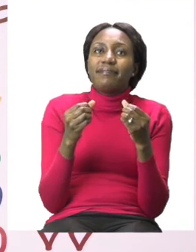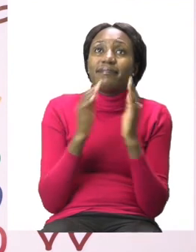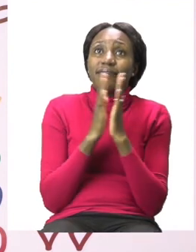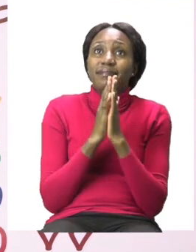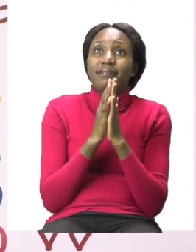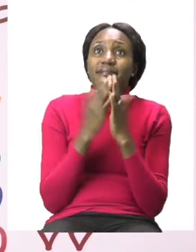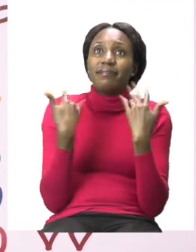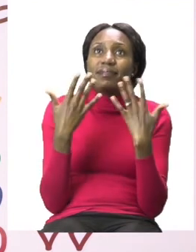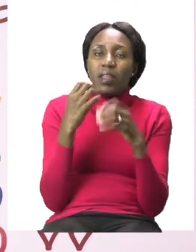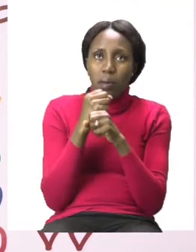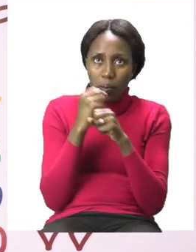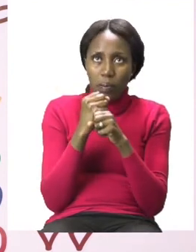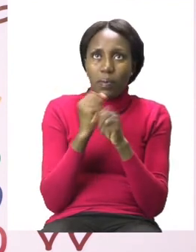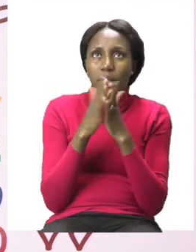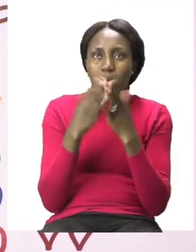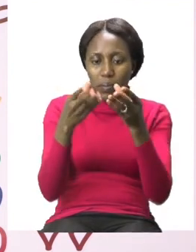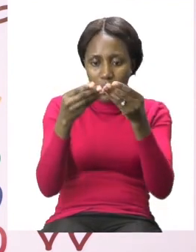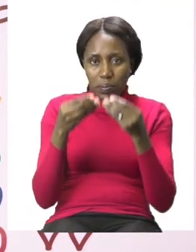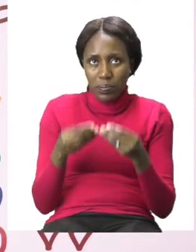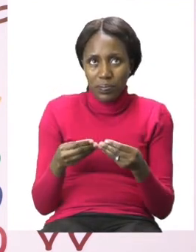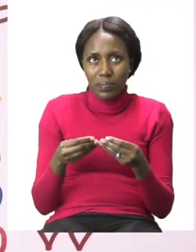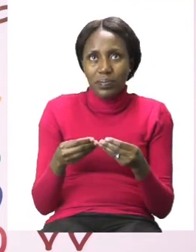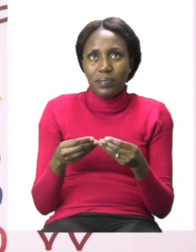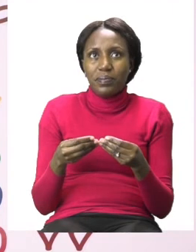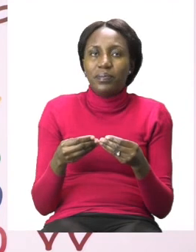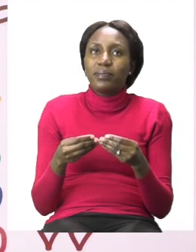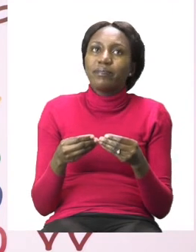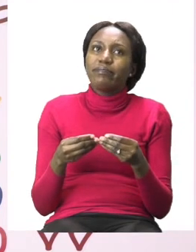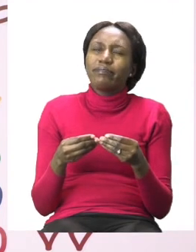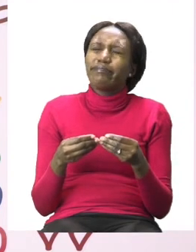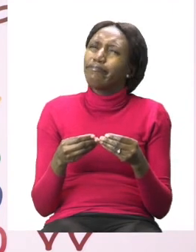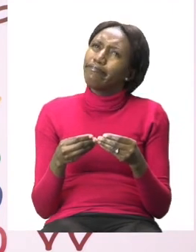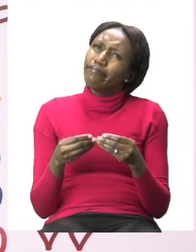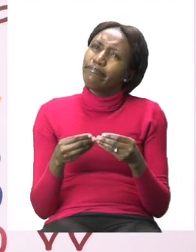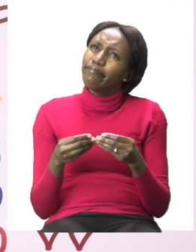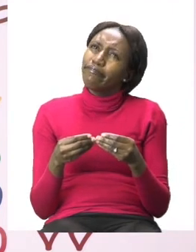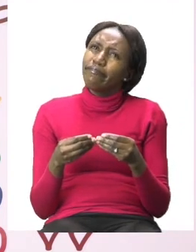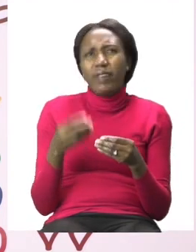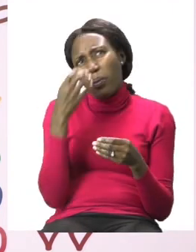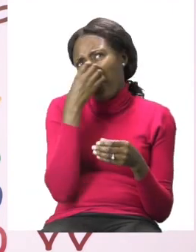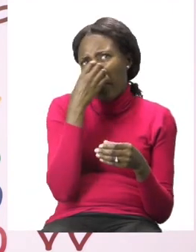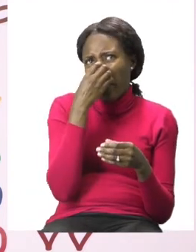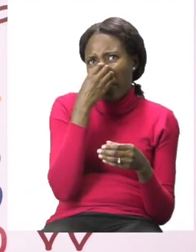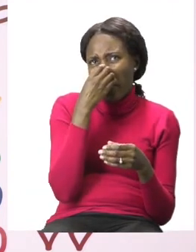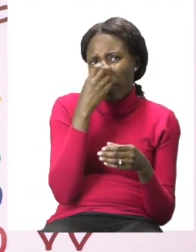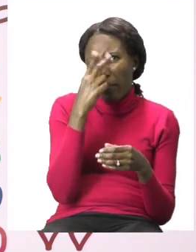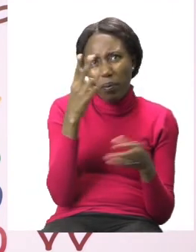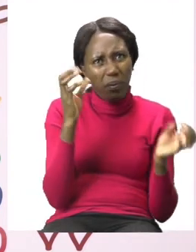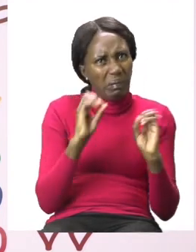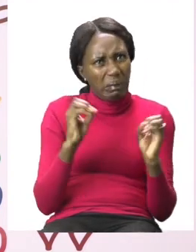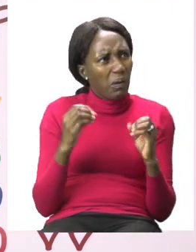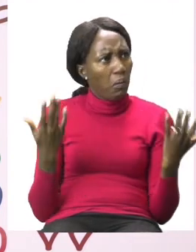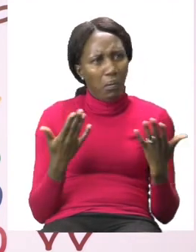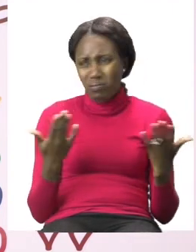are dry before you touch anything else. I wonder though, I haven't seen Sashi the whole day and I want